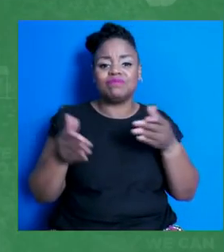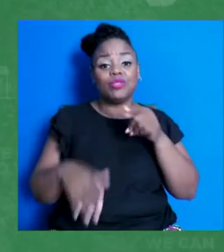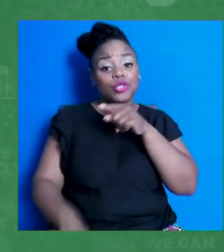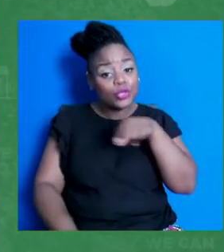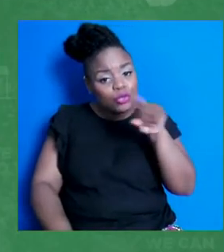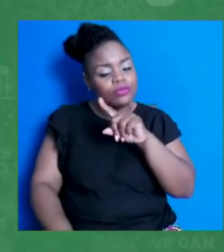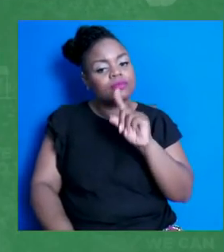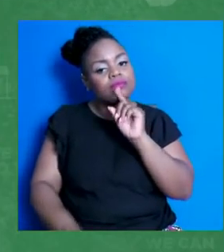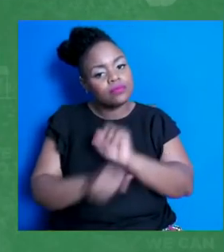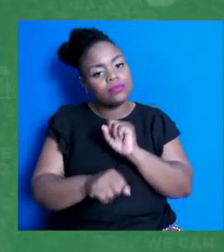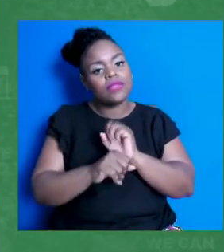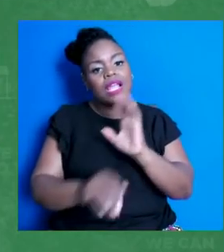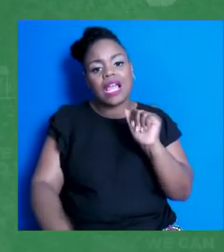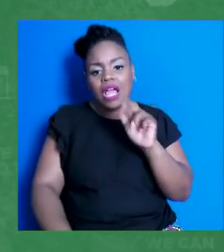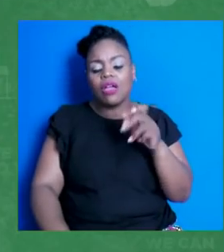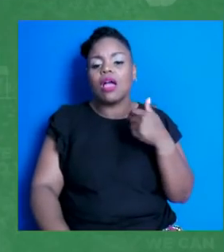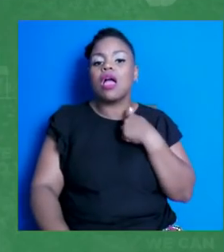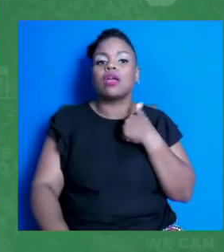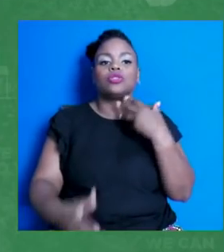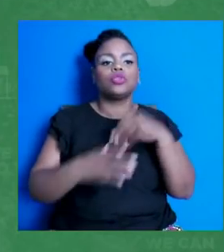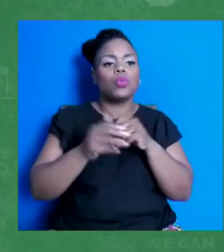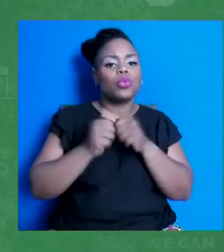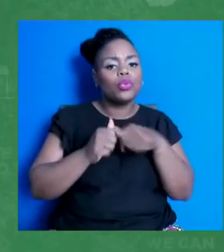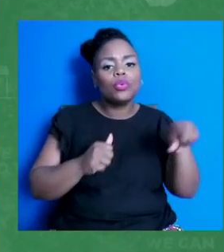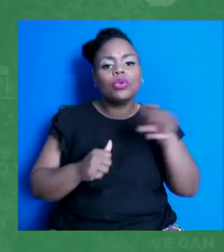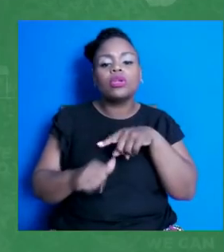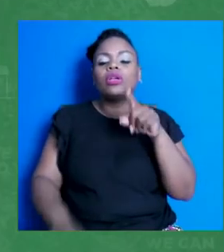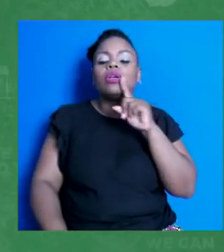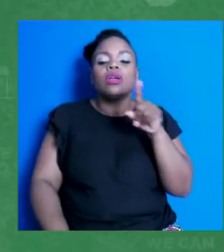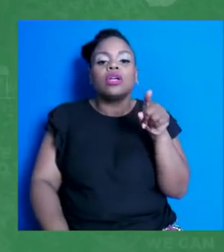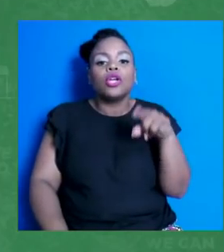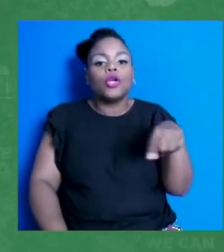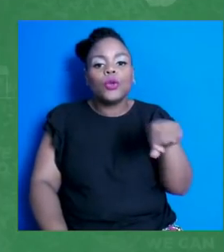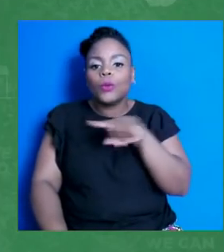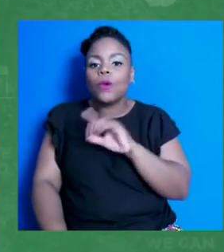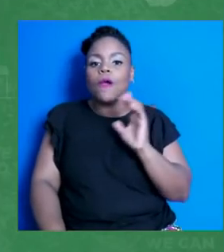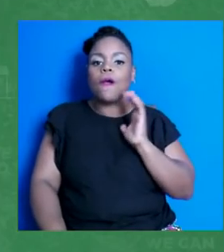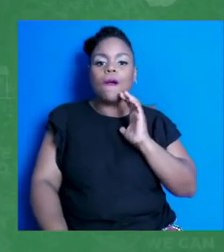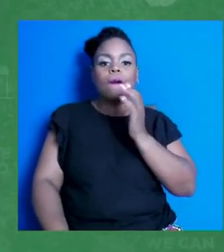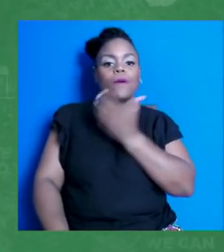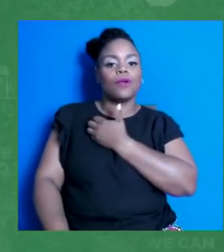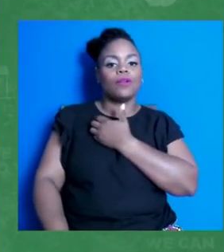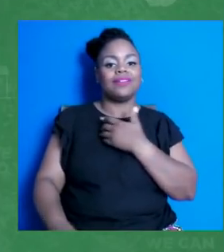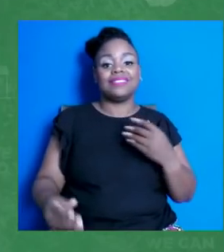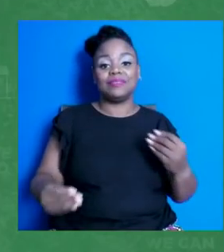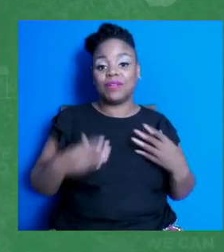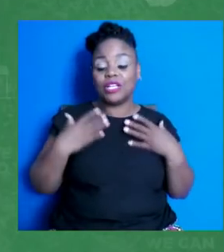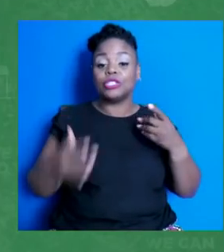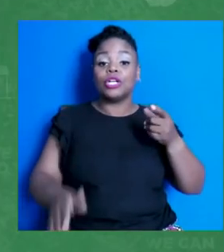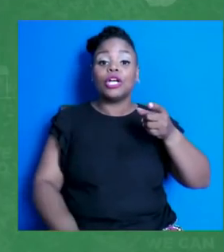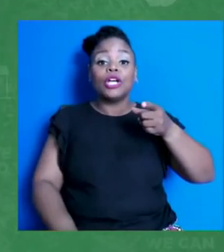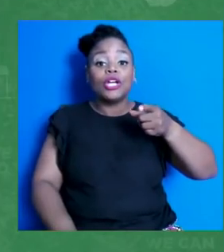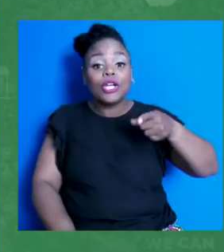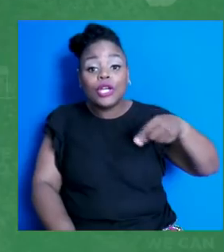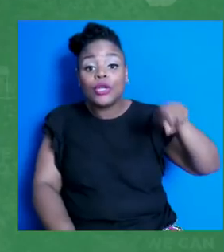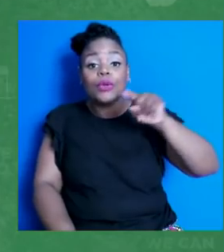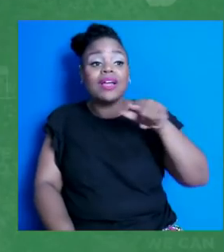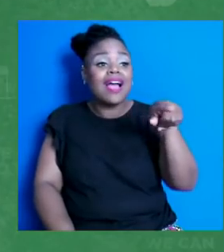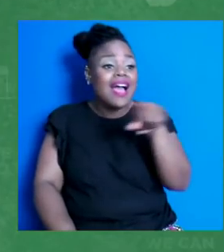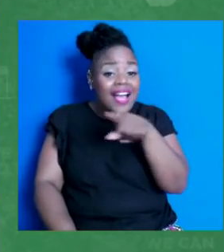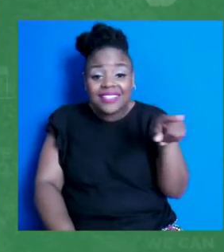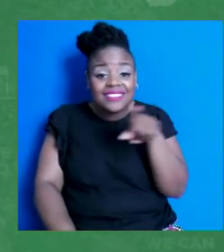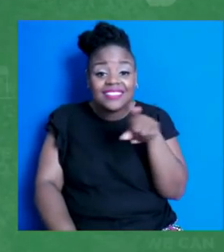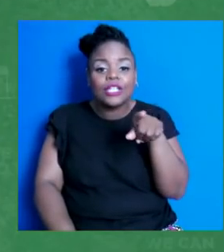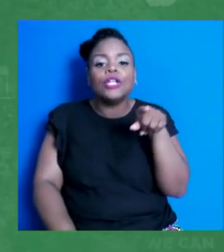saying you are our inspiration. And as far as I'm concerned, you guys are the heroes of this. Thank you. Thank you, Dr.